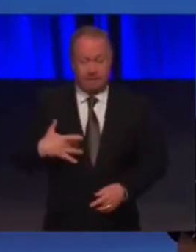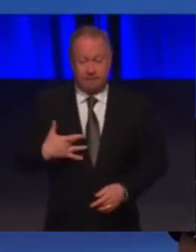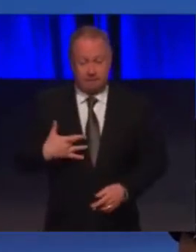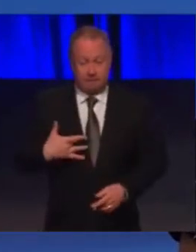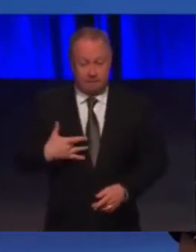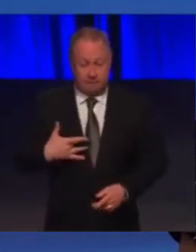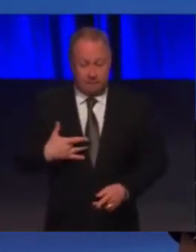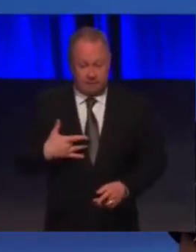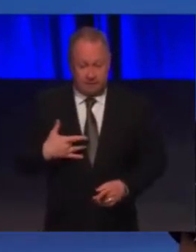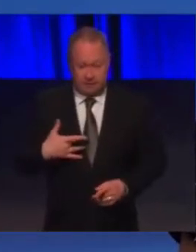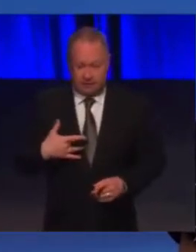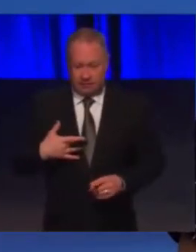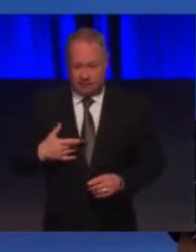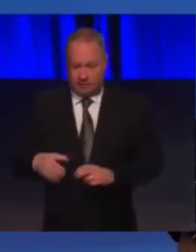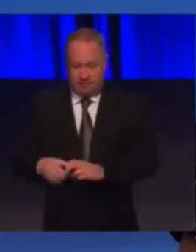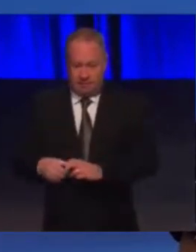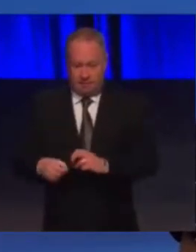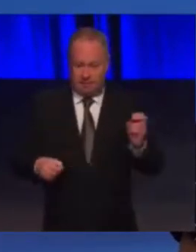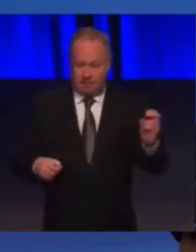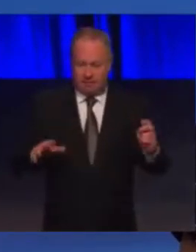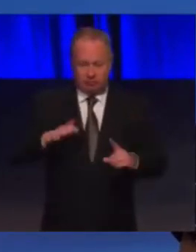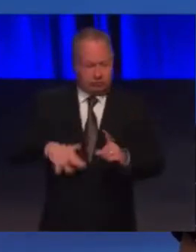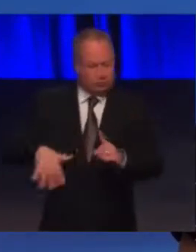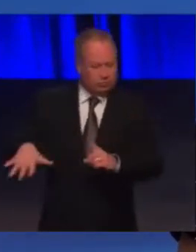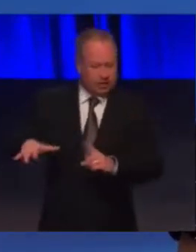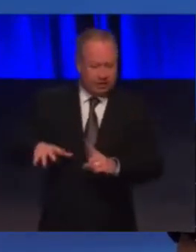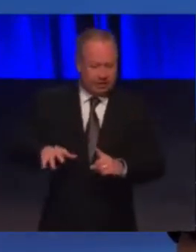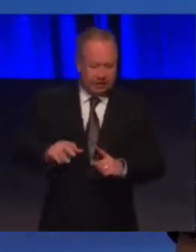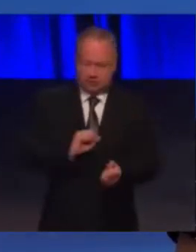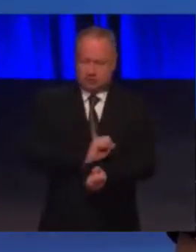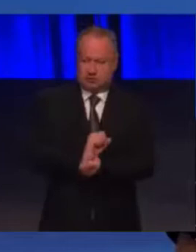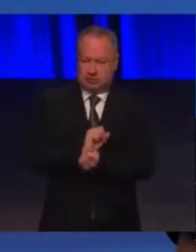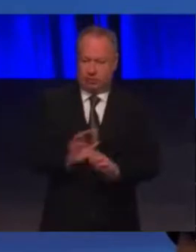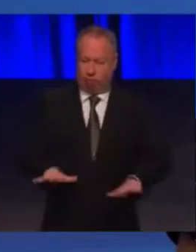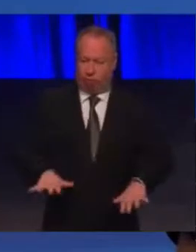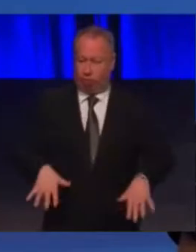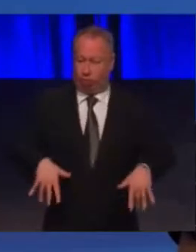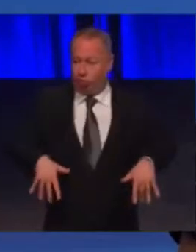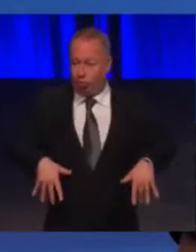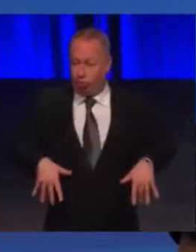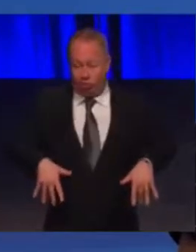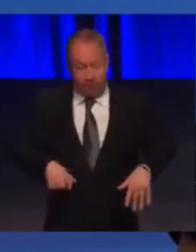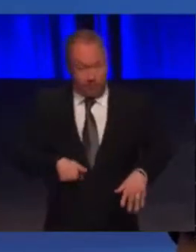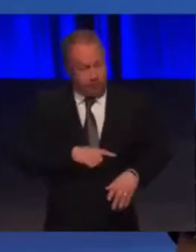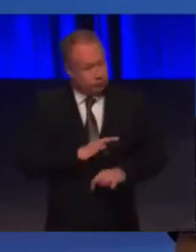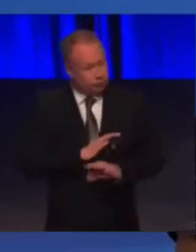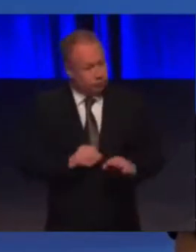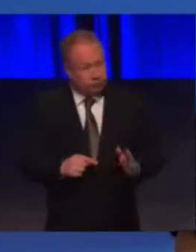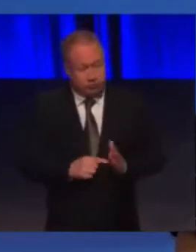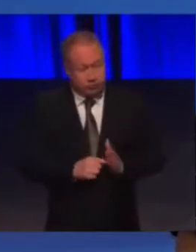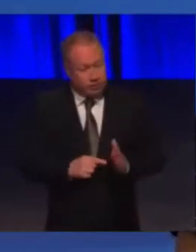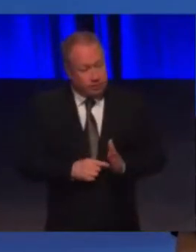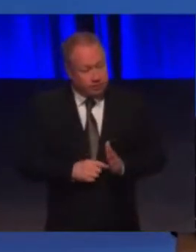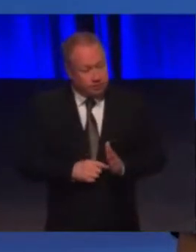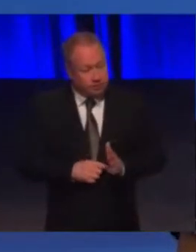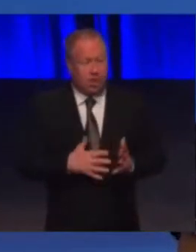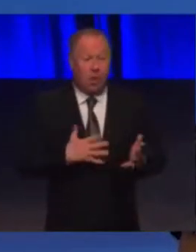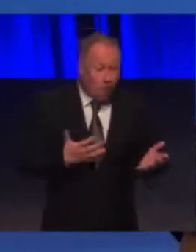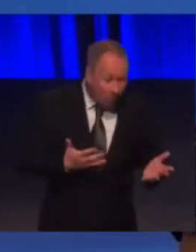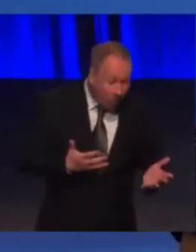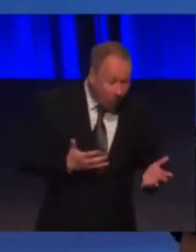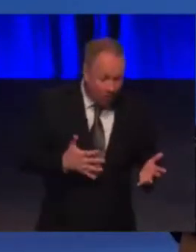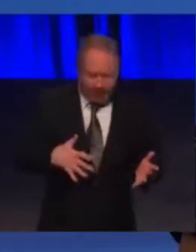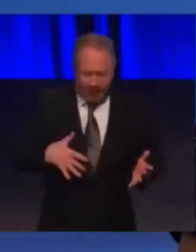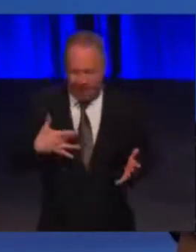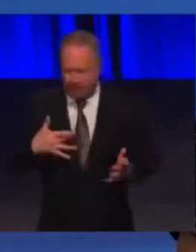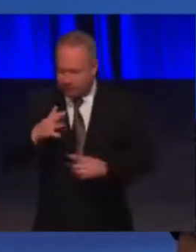social isolation and exclusion through a lack of necessary facilities to a life of social